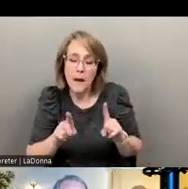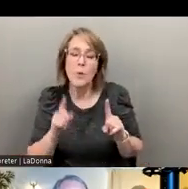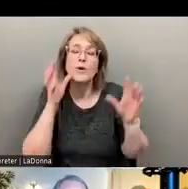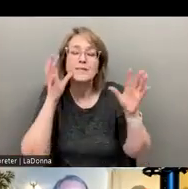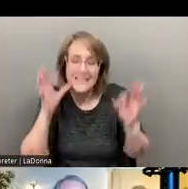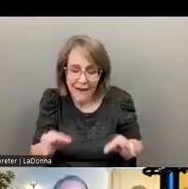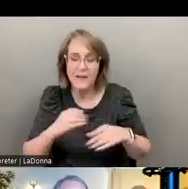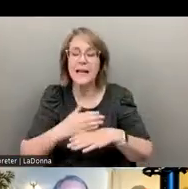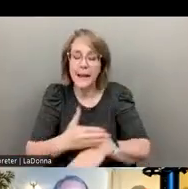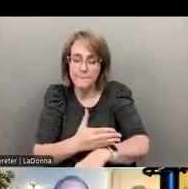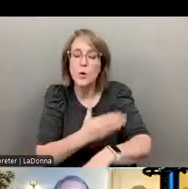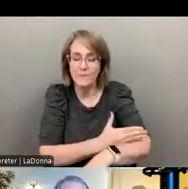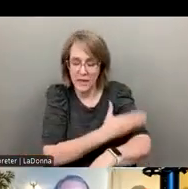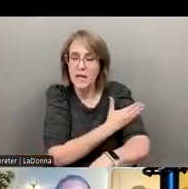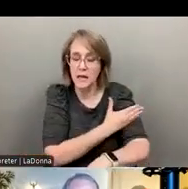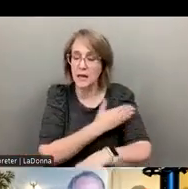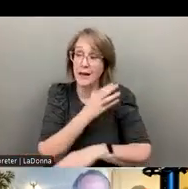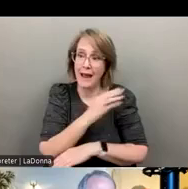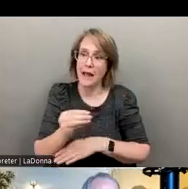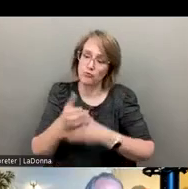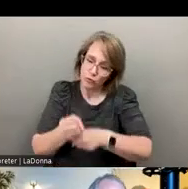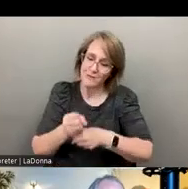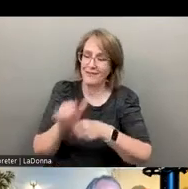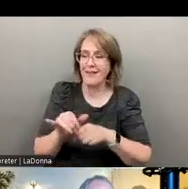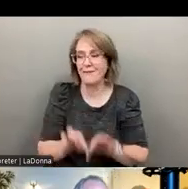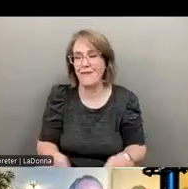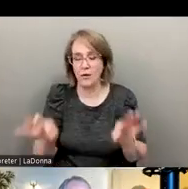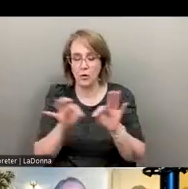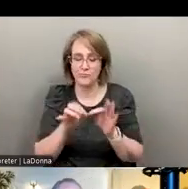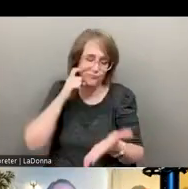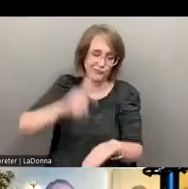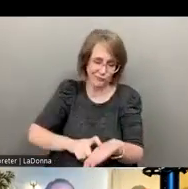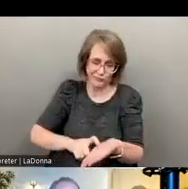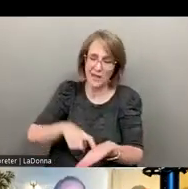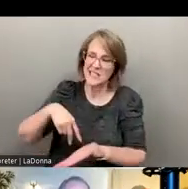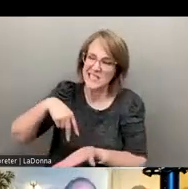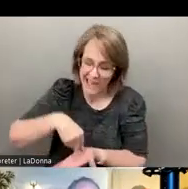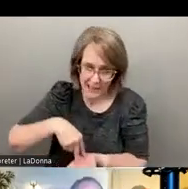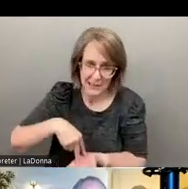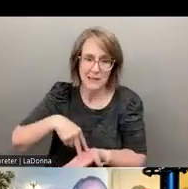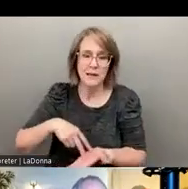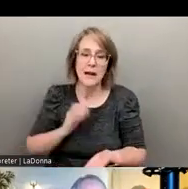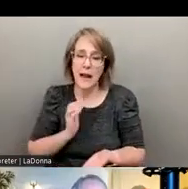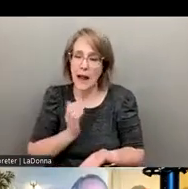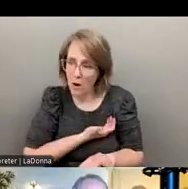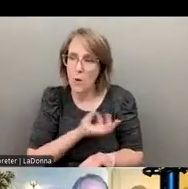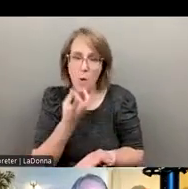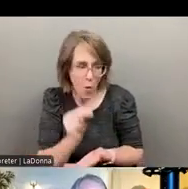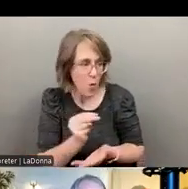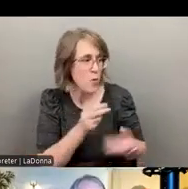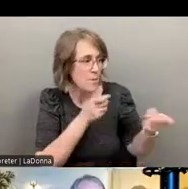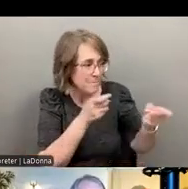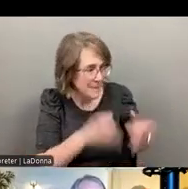definitely making progress and, and standing in that value and, and recognizing internally, even in our own managers and our own